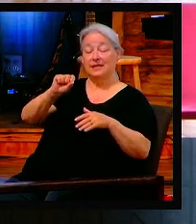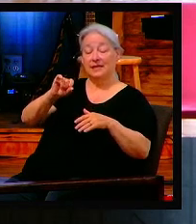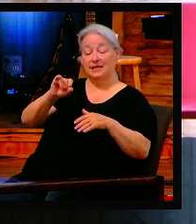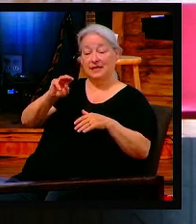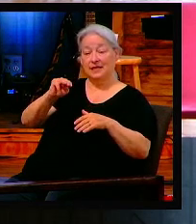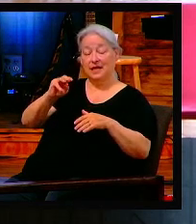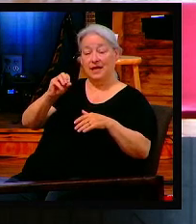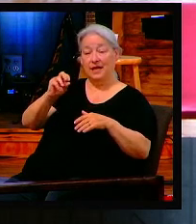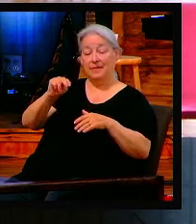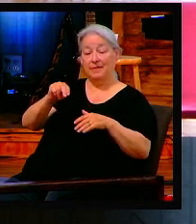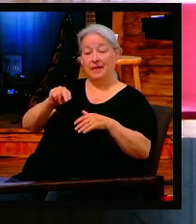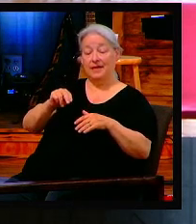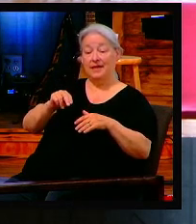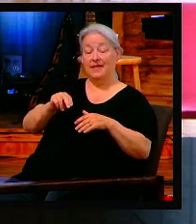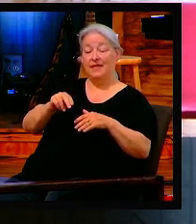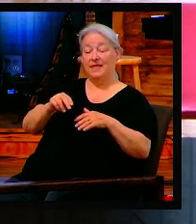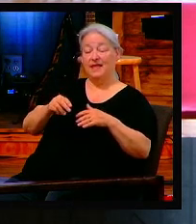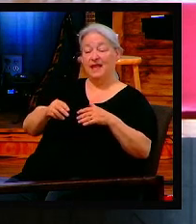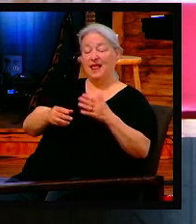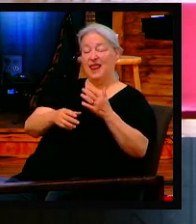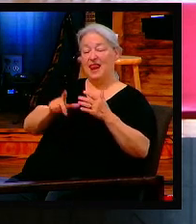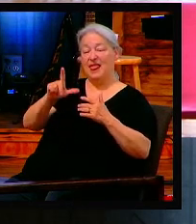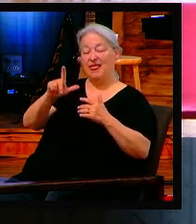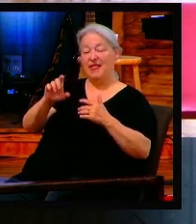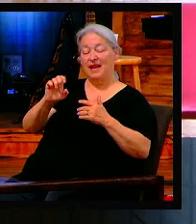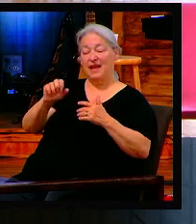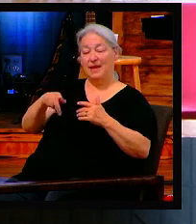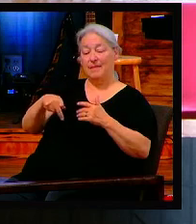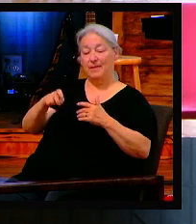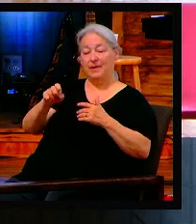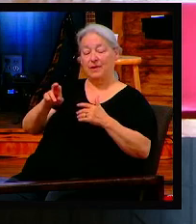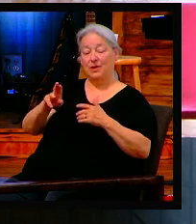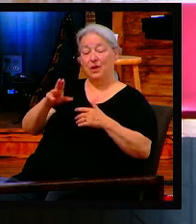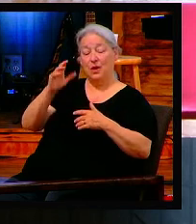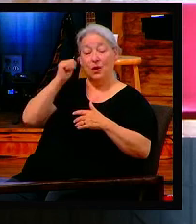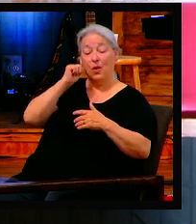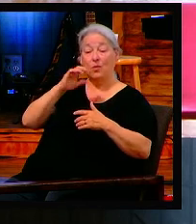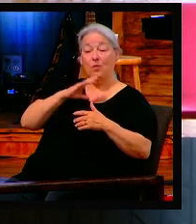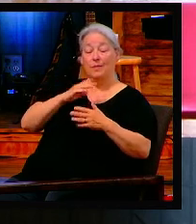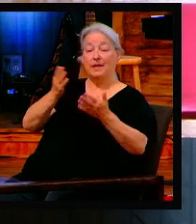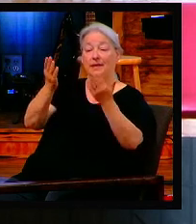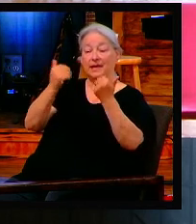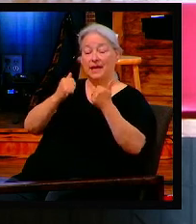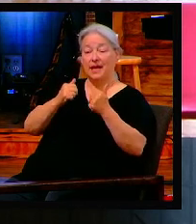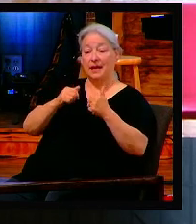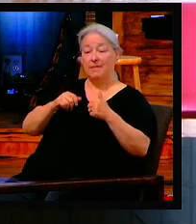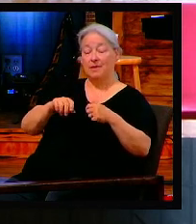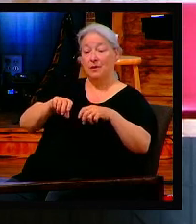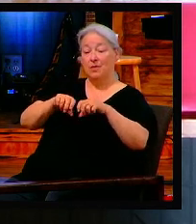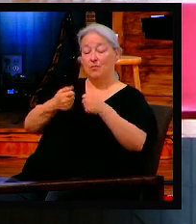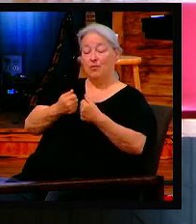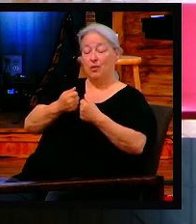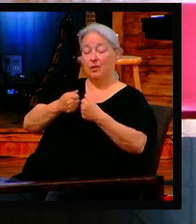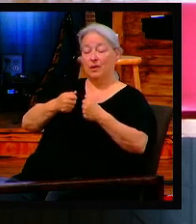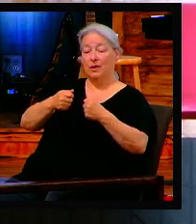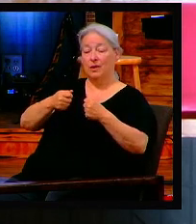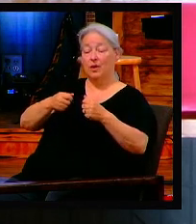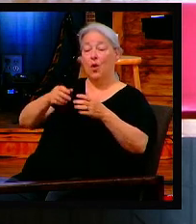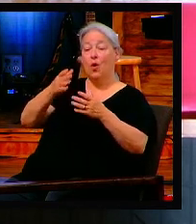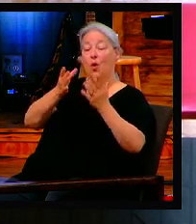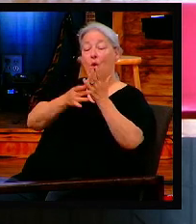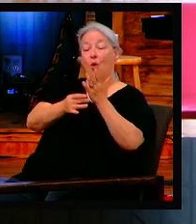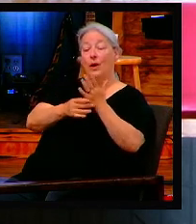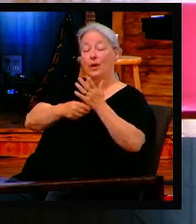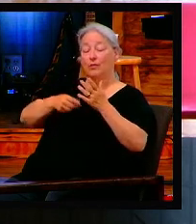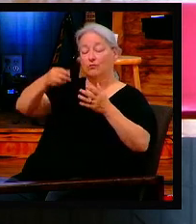alabaster flask of very costly oil of spikenard. Then she broke the flask and poured it on his head. Man, I'm telling you,